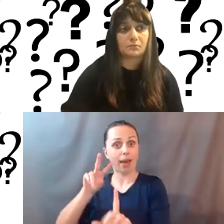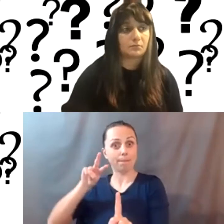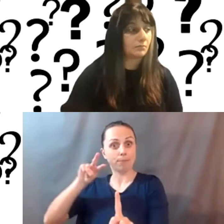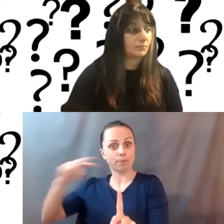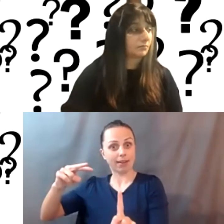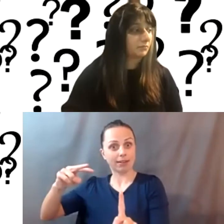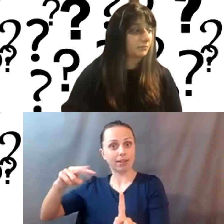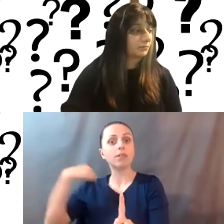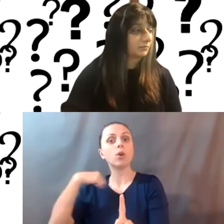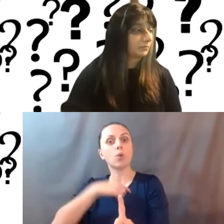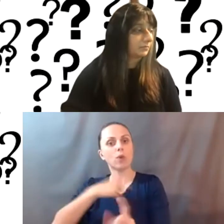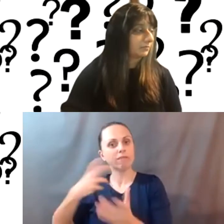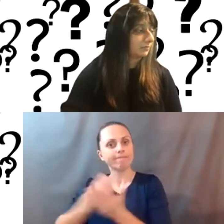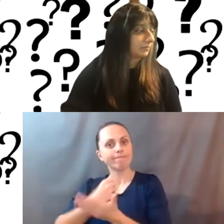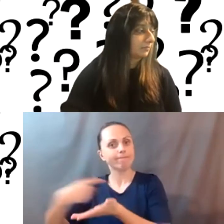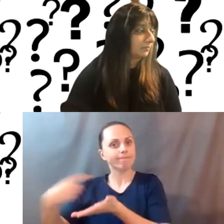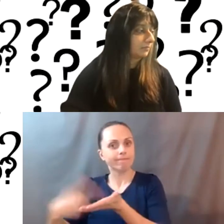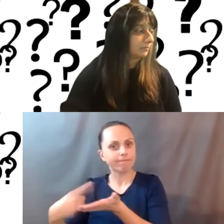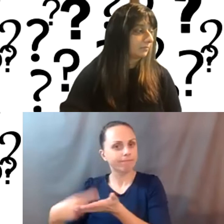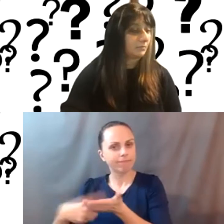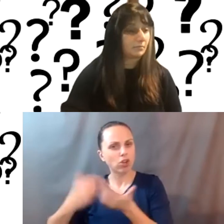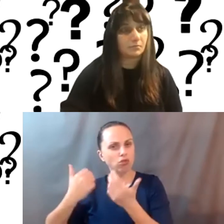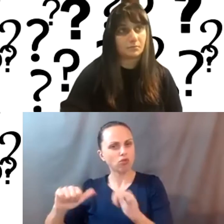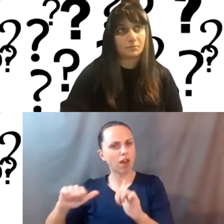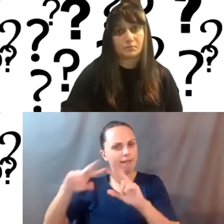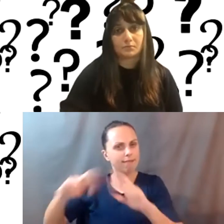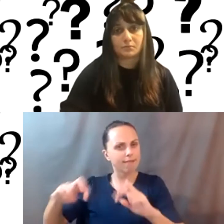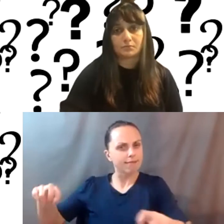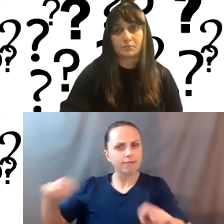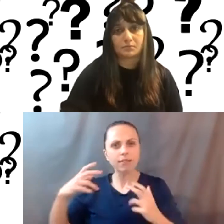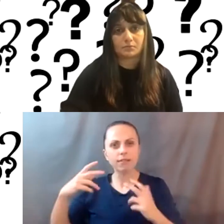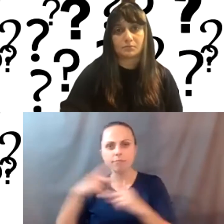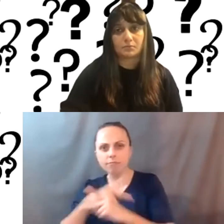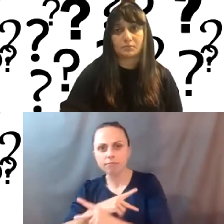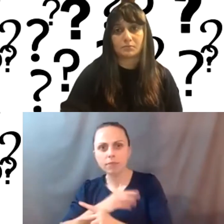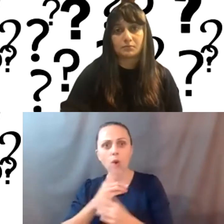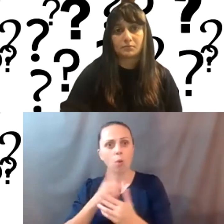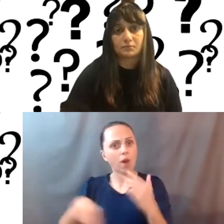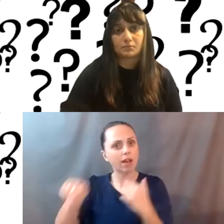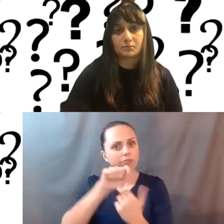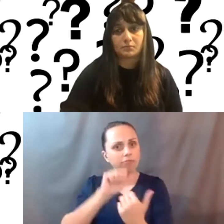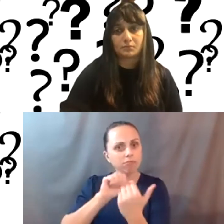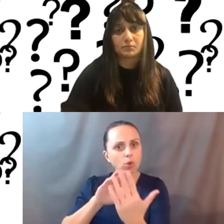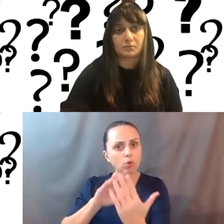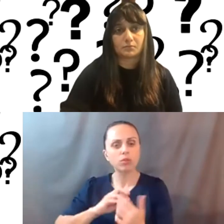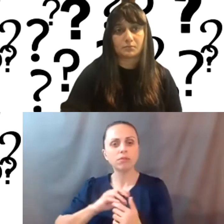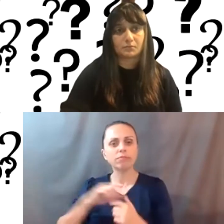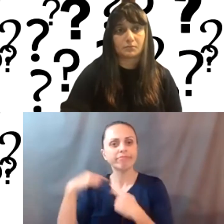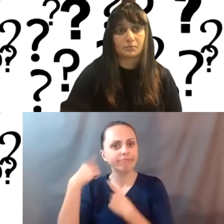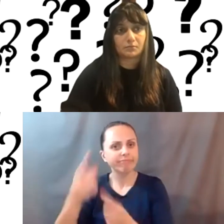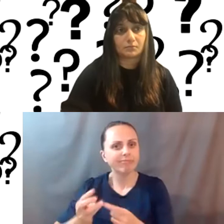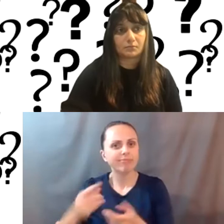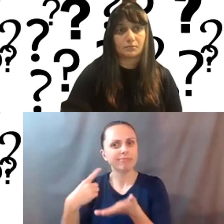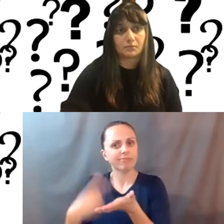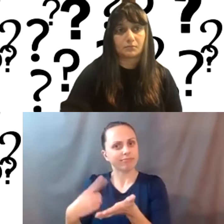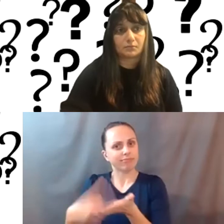wanted to start to have this conversation and to try and kind of demystify some of the things that you may have encountered or to talk about some of the things that we